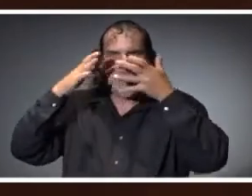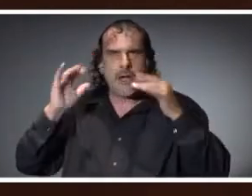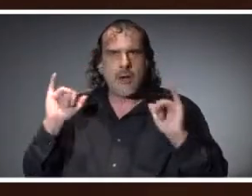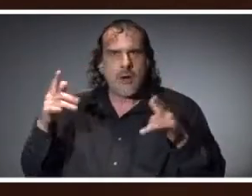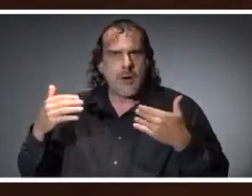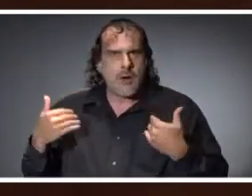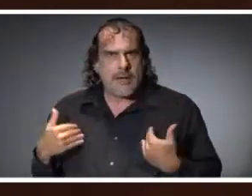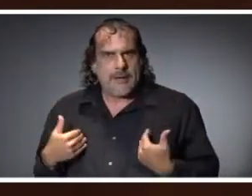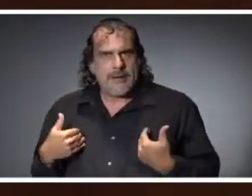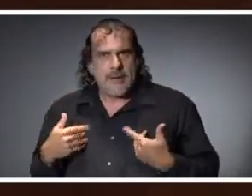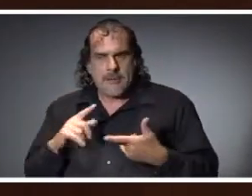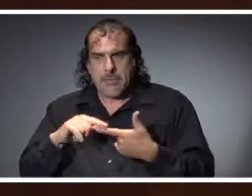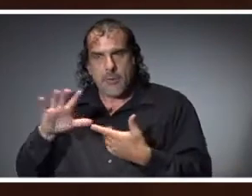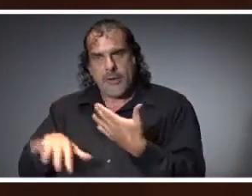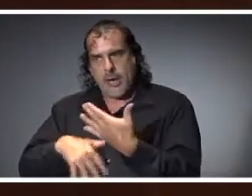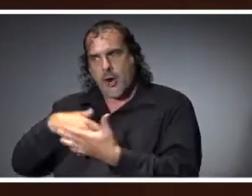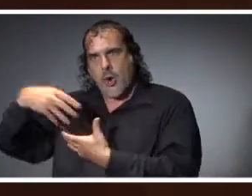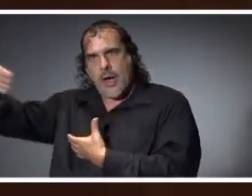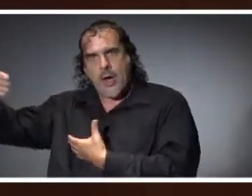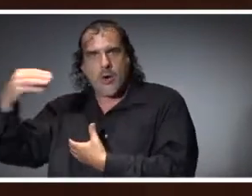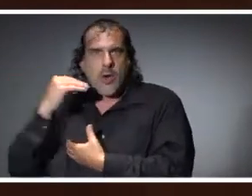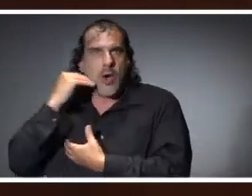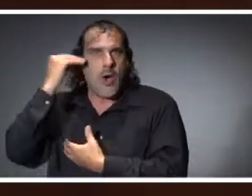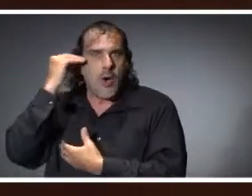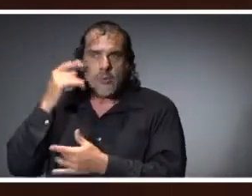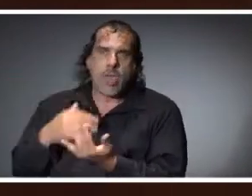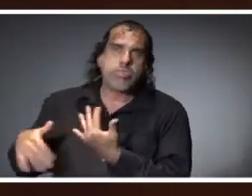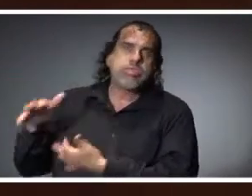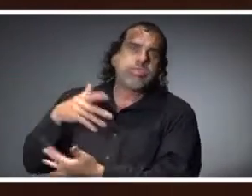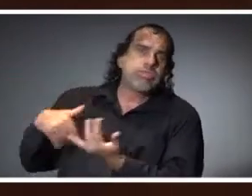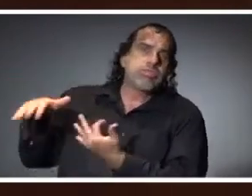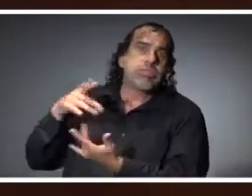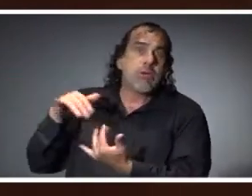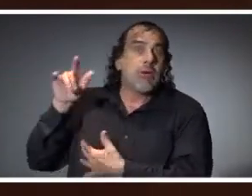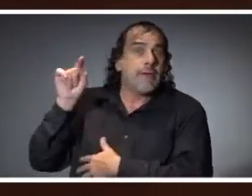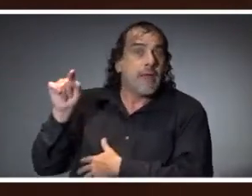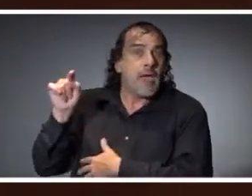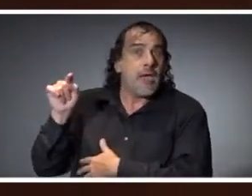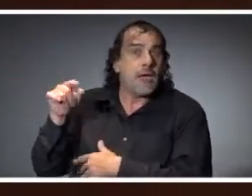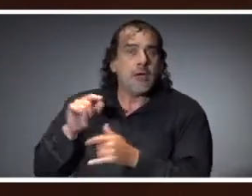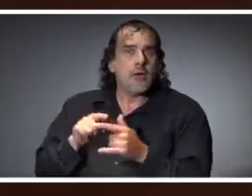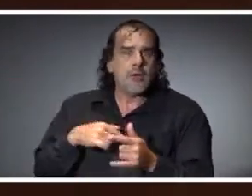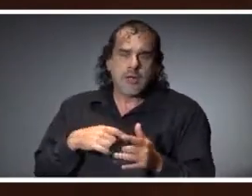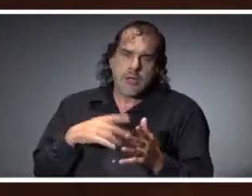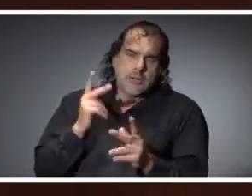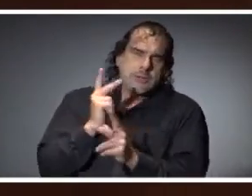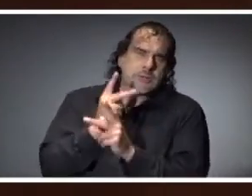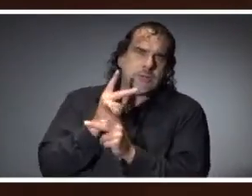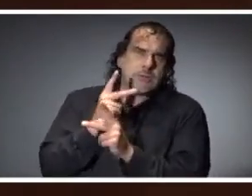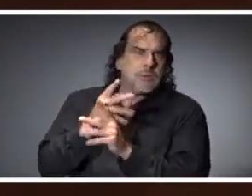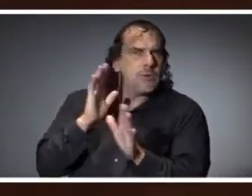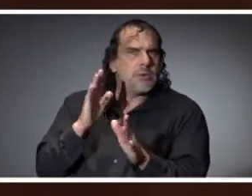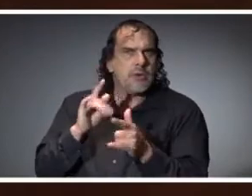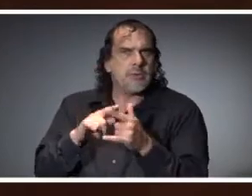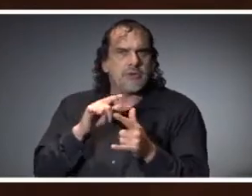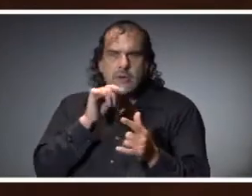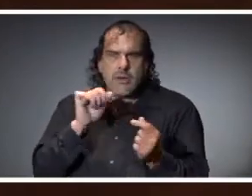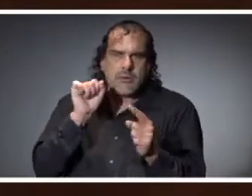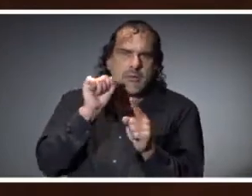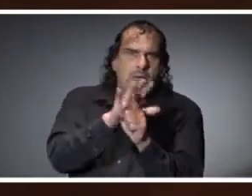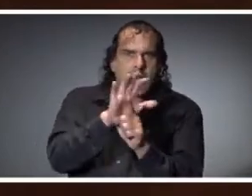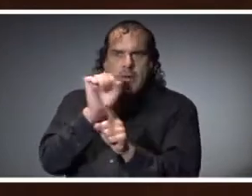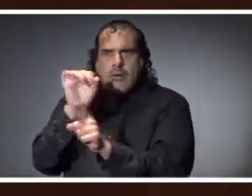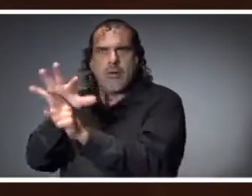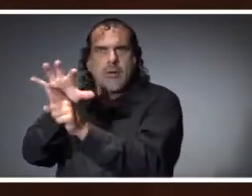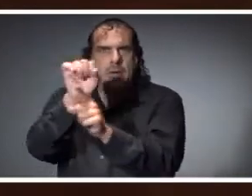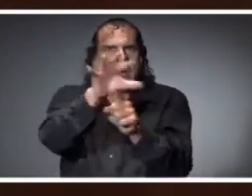But it's outside of that school setting that we really want to pay attention to and make sure that those kids don't become exposed and